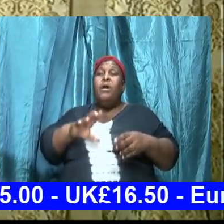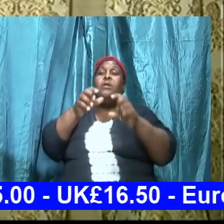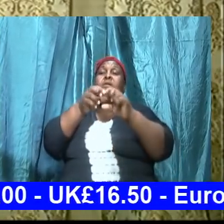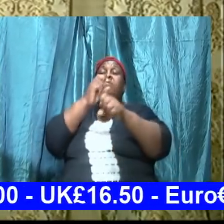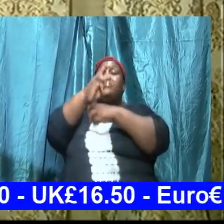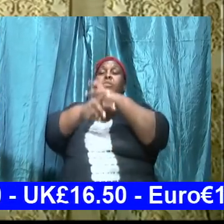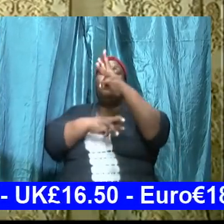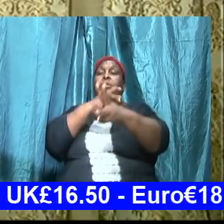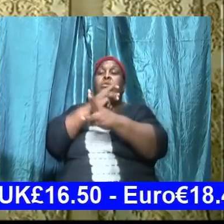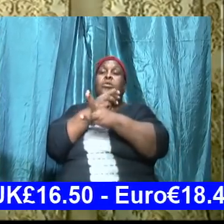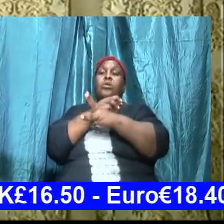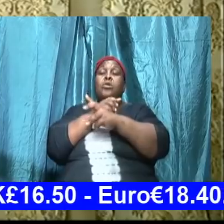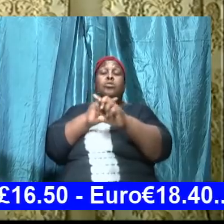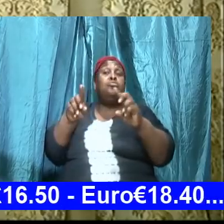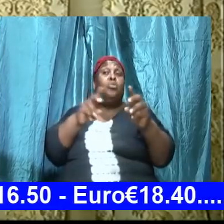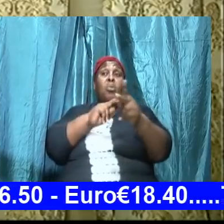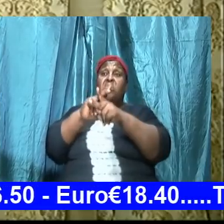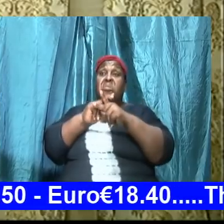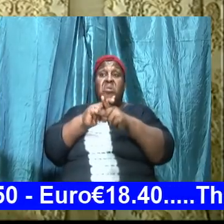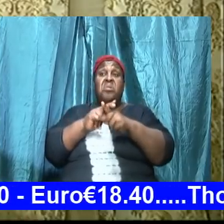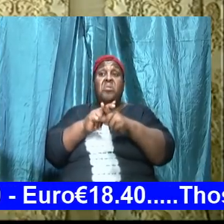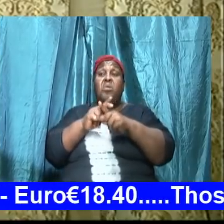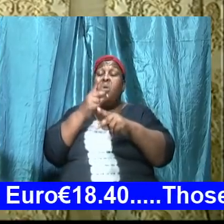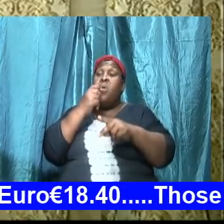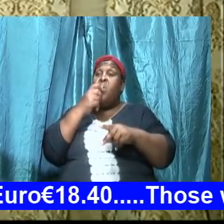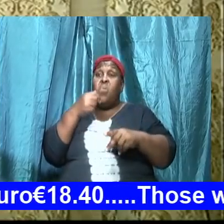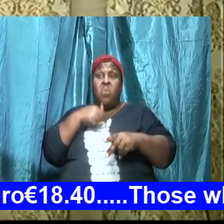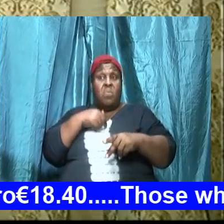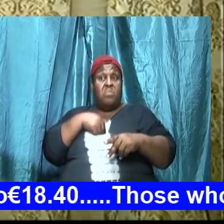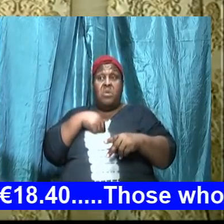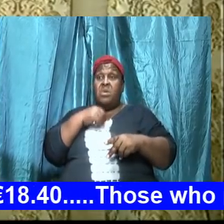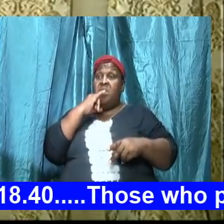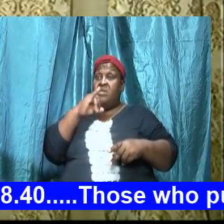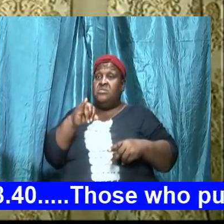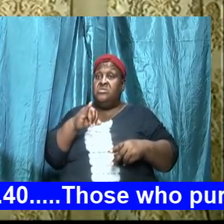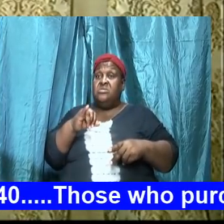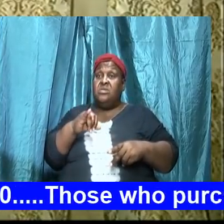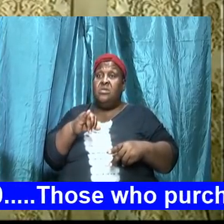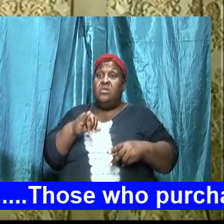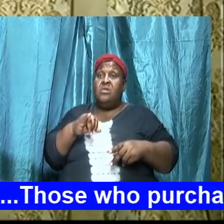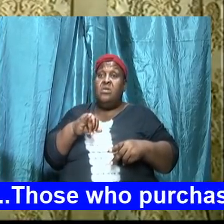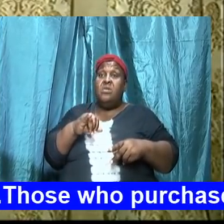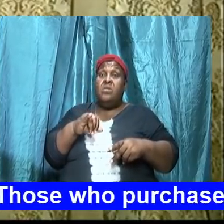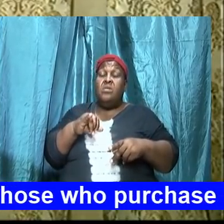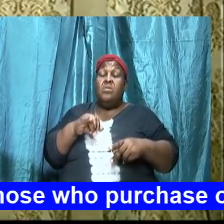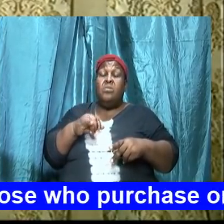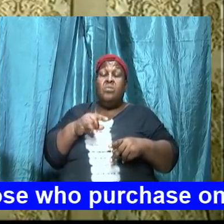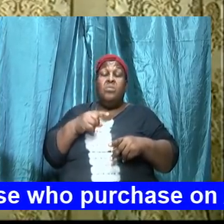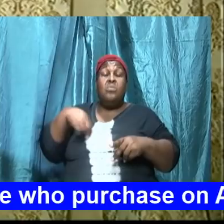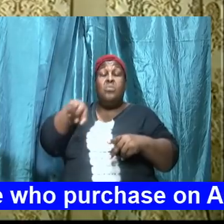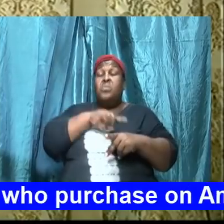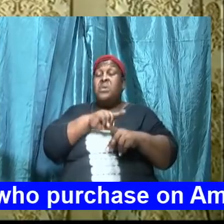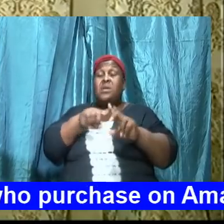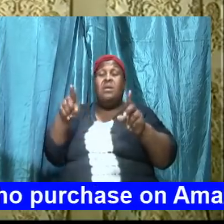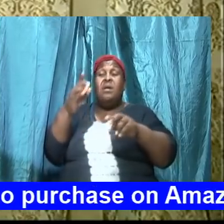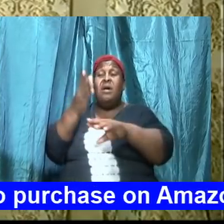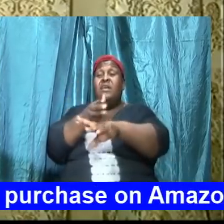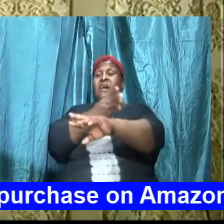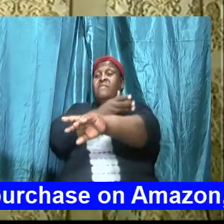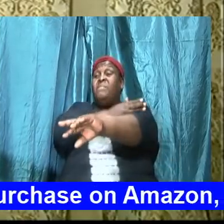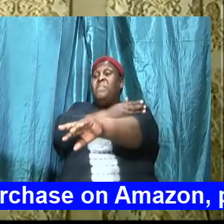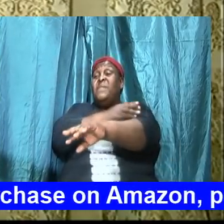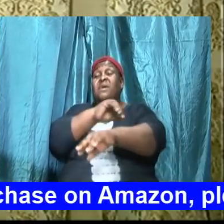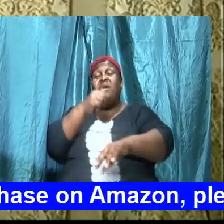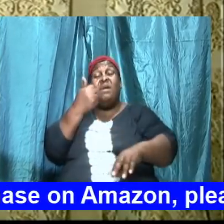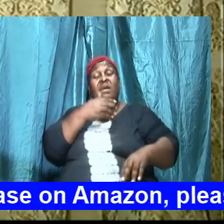don't care who I am it doesn't matter who we are we cannot advance and any Christian any